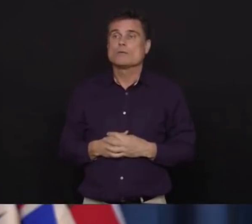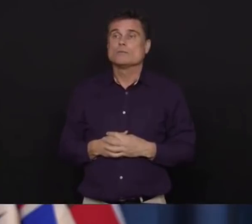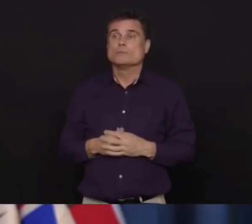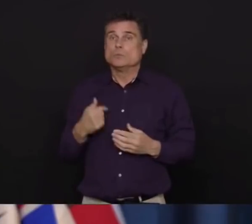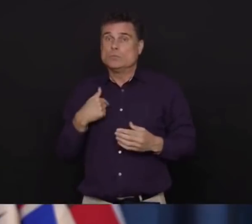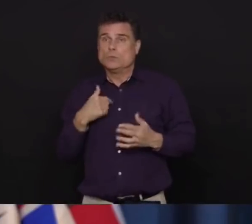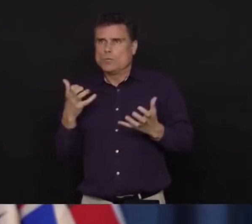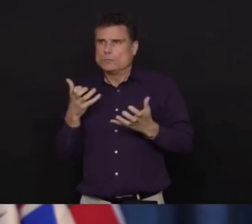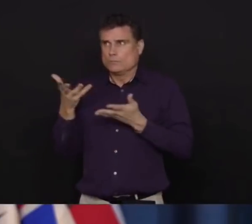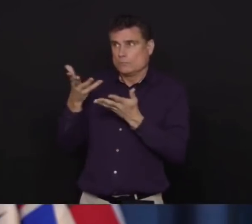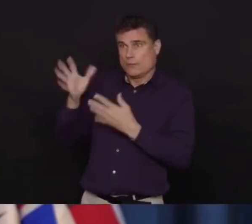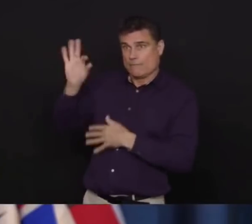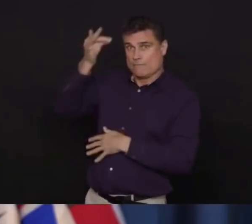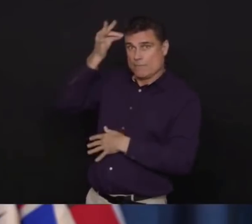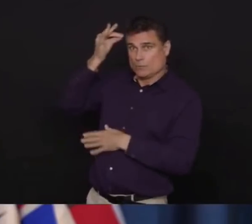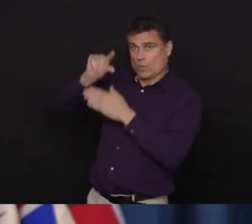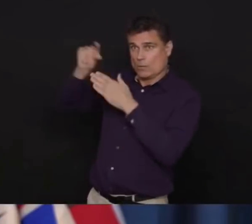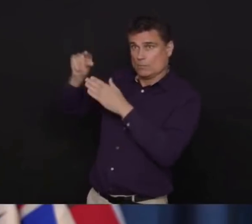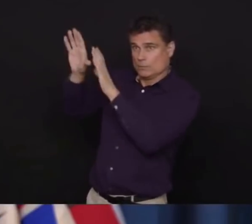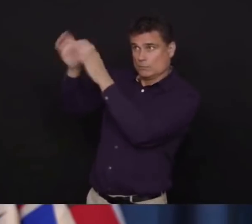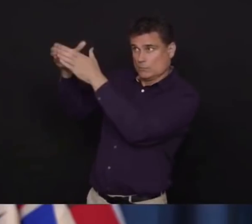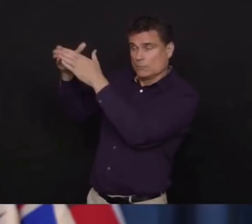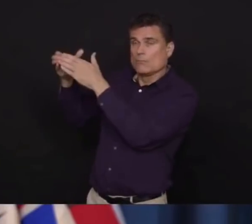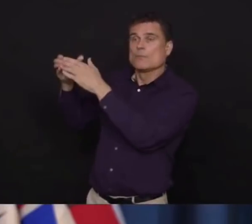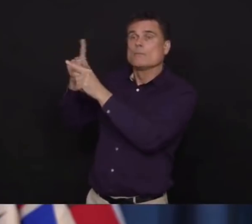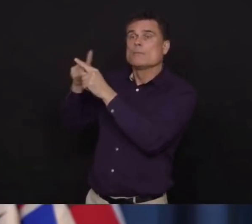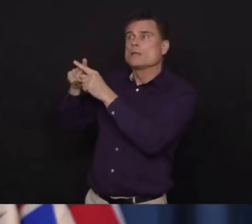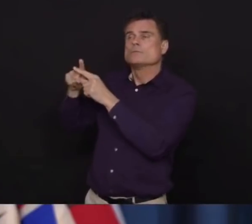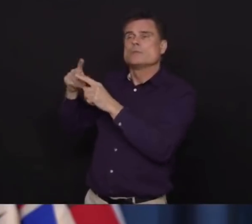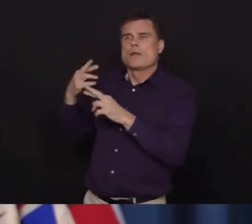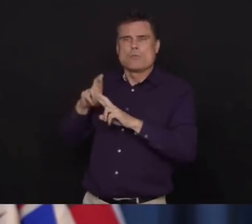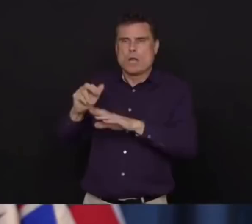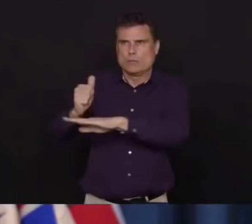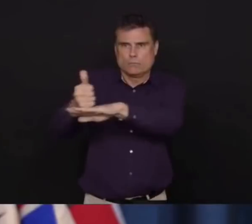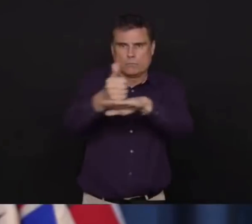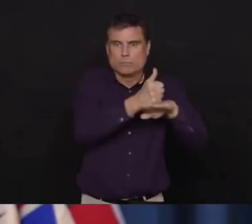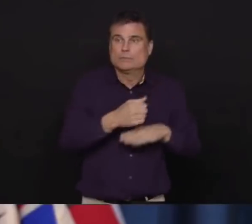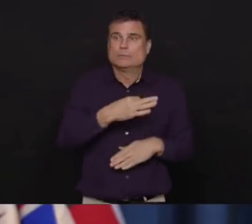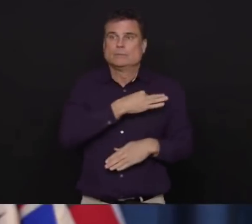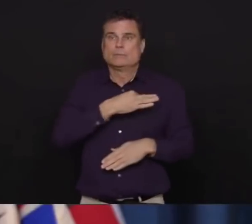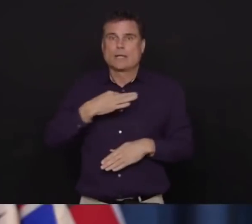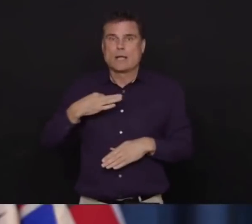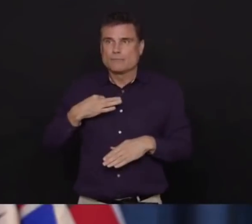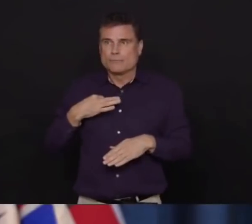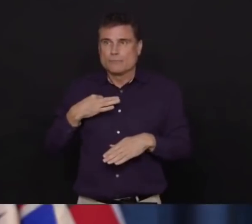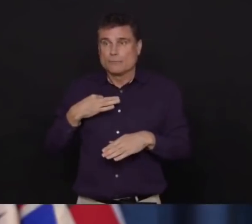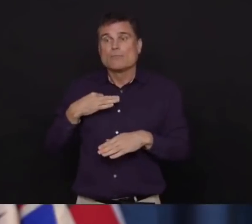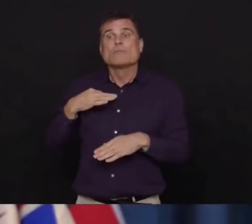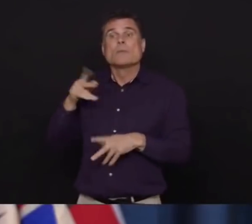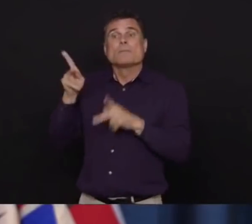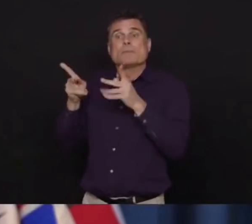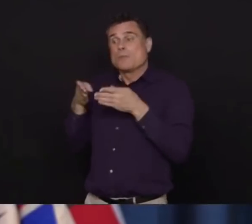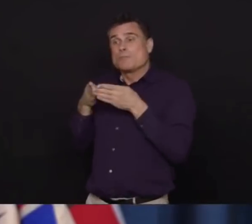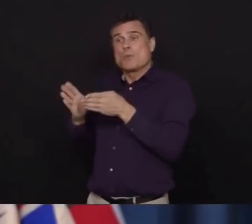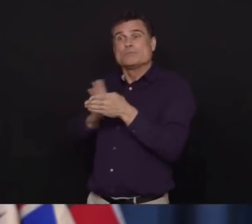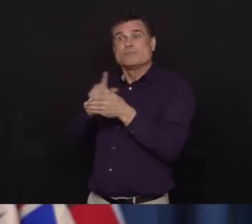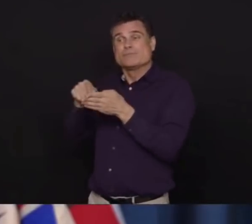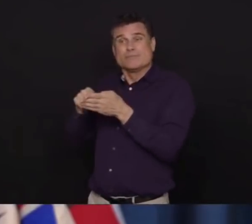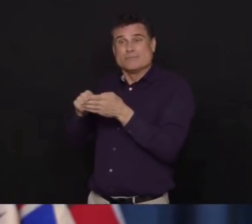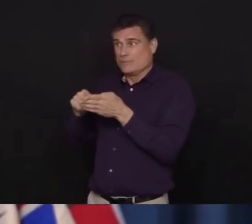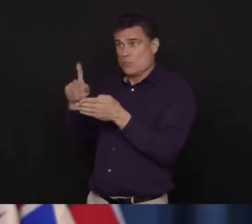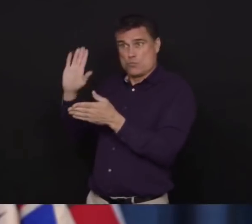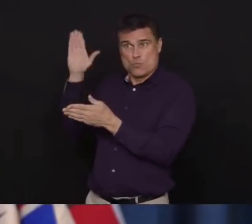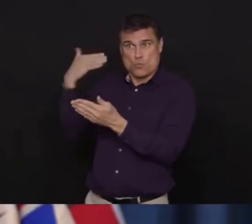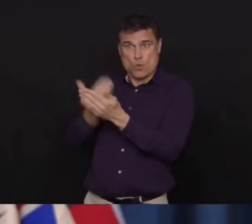actively managed in quarantine. We know that these are such a high-risk setting, and that we have had people returning to British Columbia from